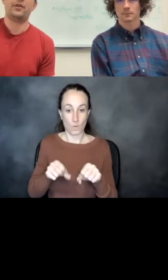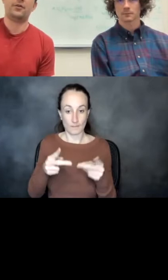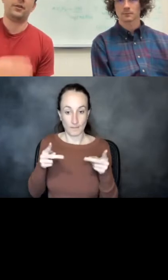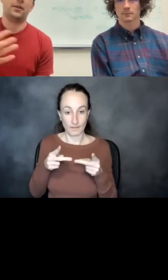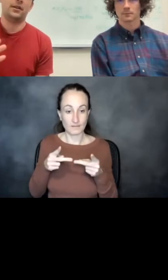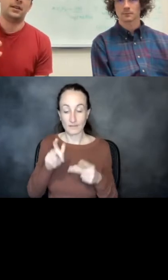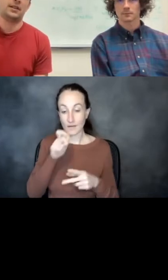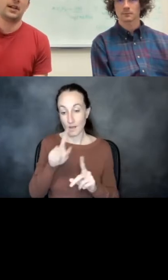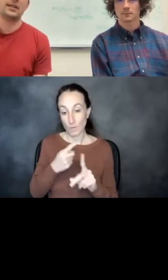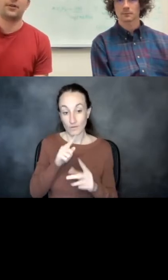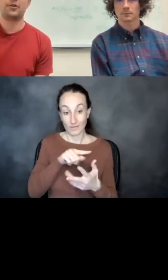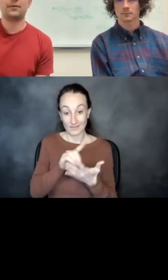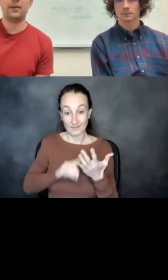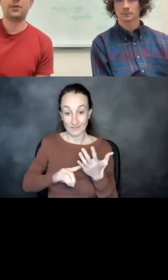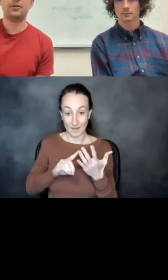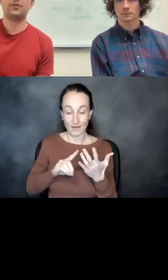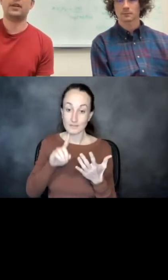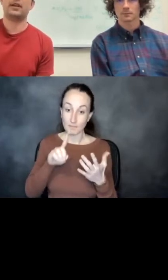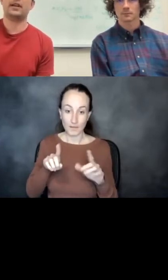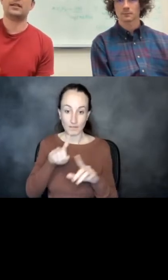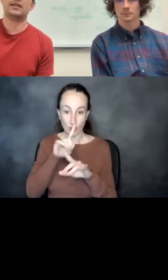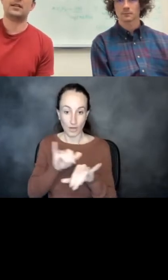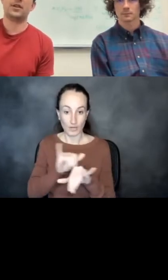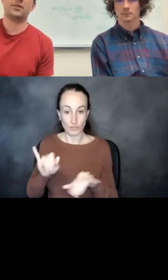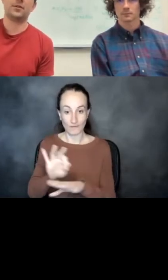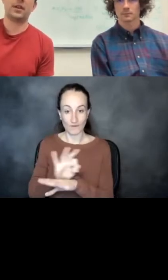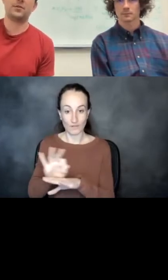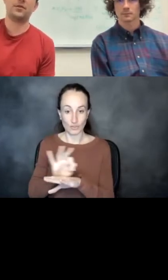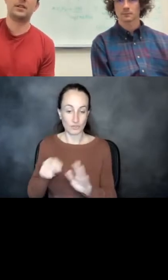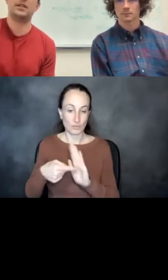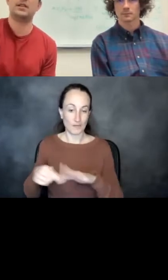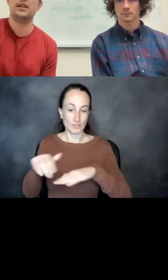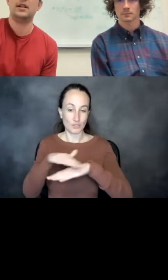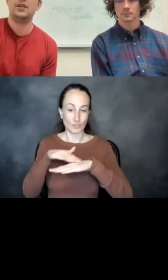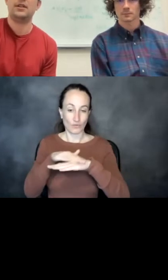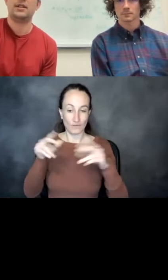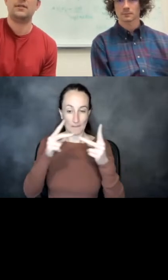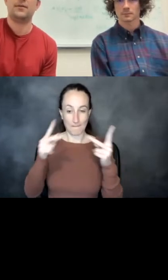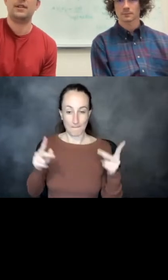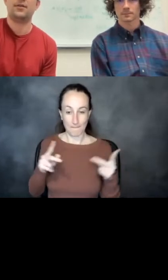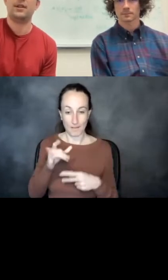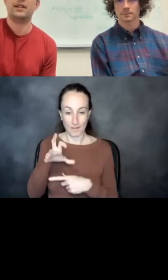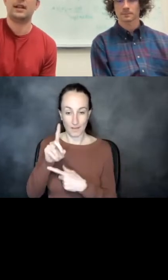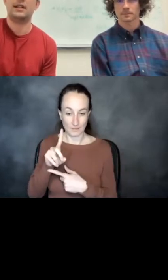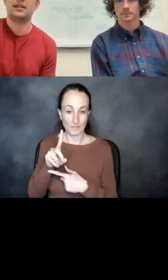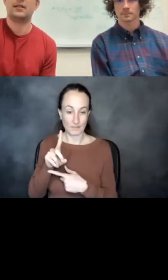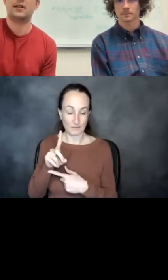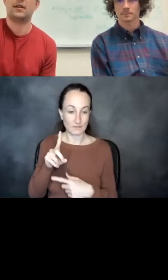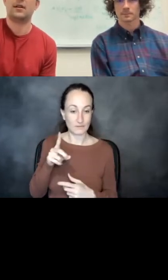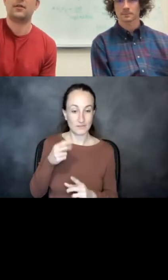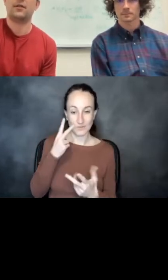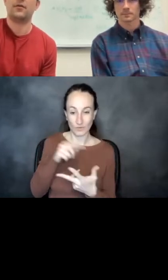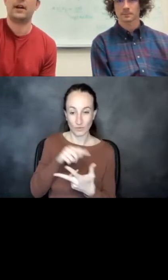know, not only are these signs, they're actually functional as assessed by surface plasmon resonance. You can see for these three designs